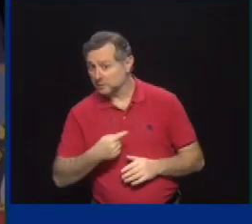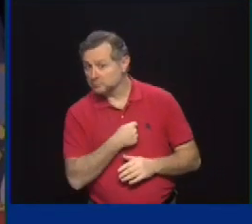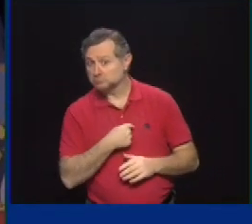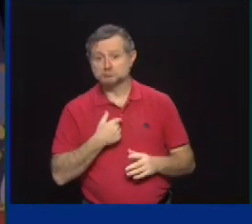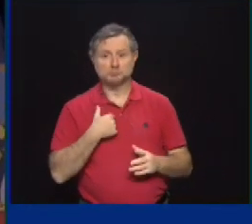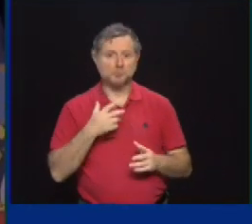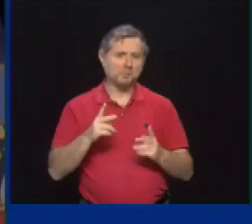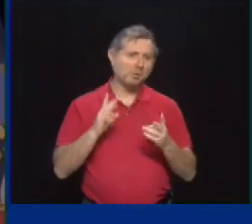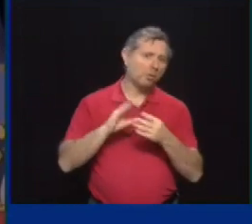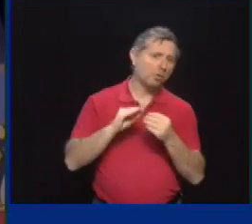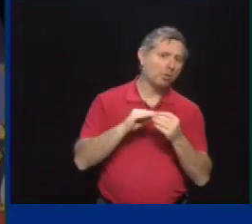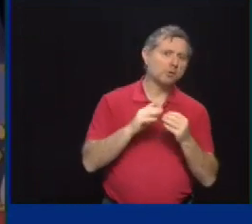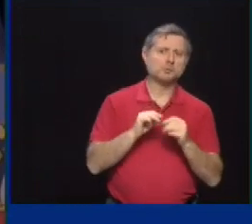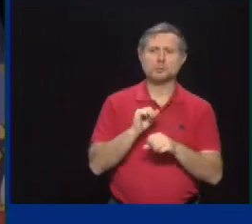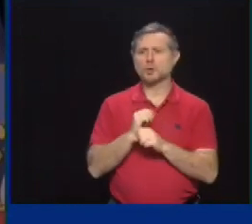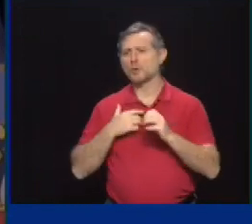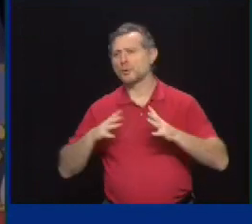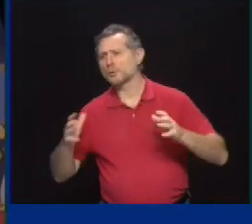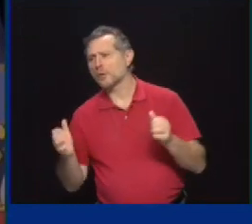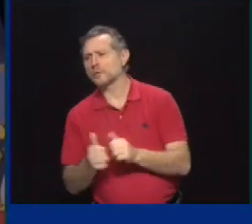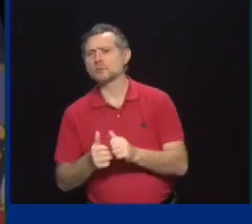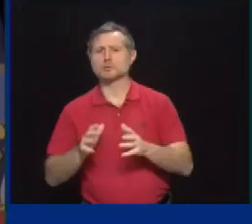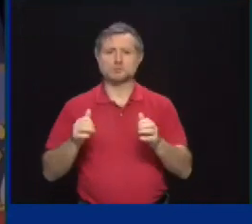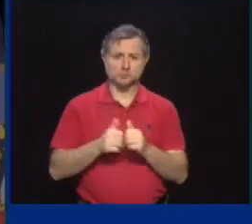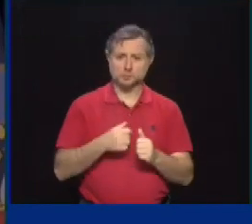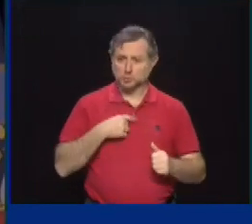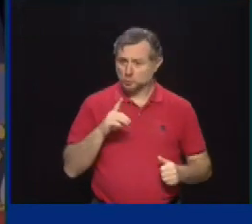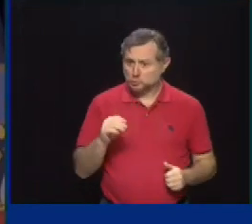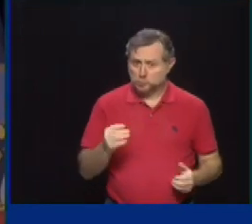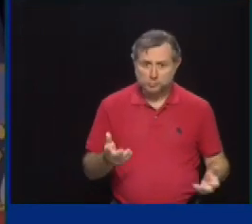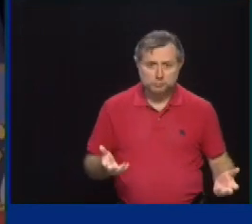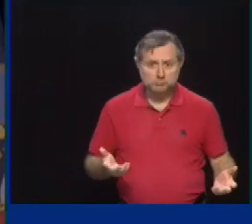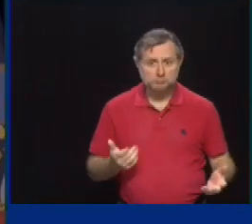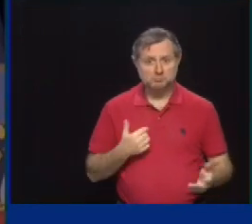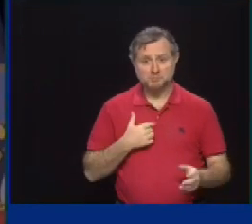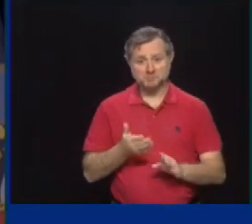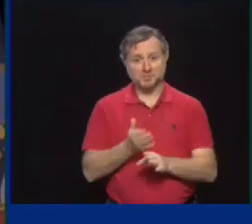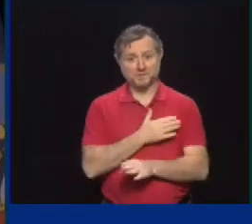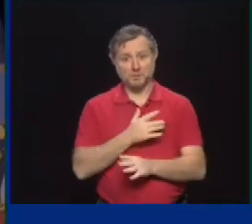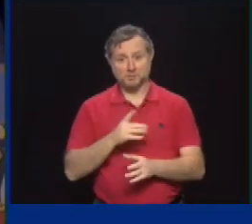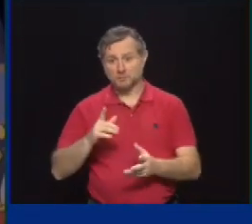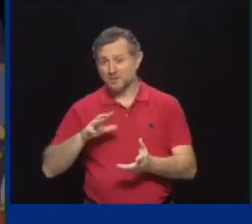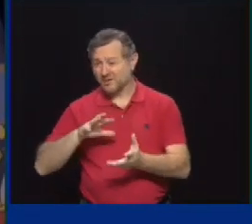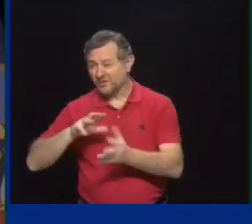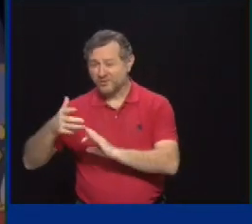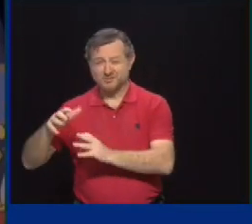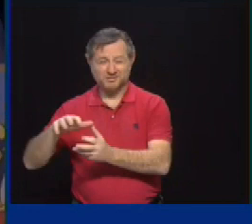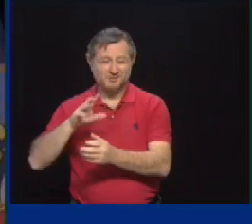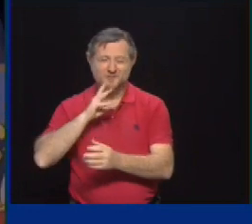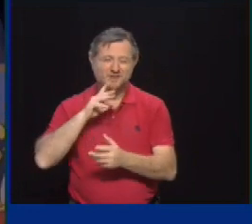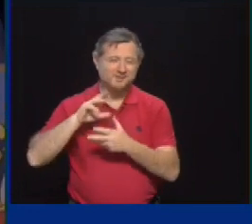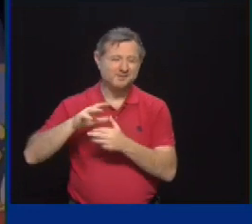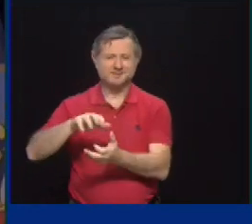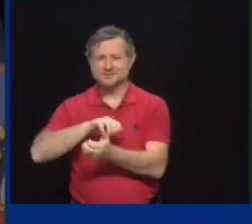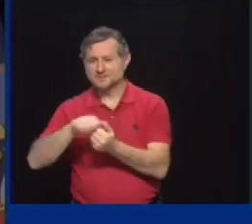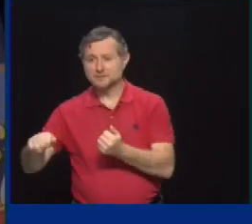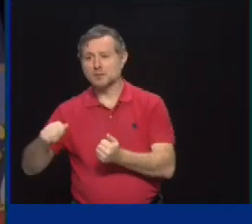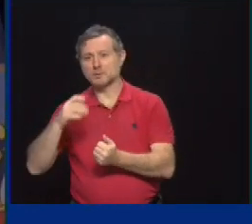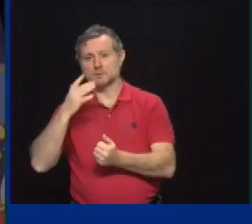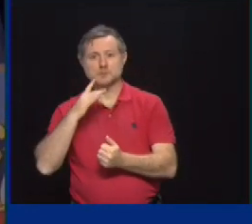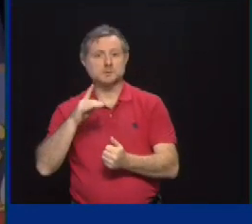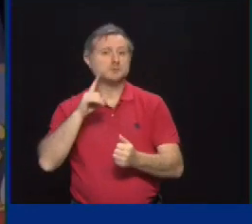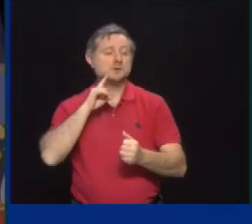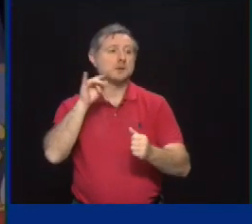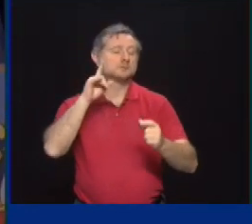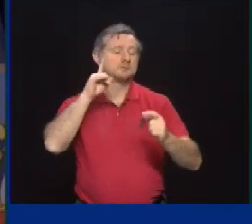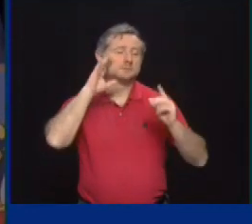behind the scenes, preparations for storms. Thank God the storm wasn't as bad as we had anticipated, but we are, you know, locked in with the city